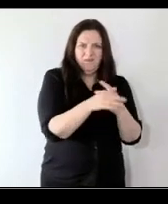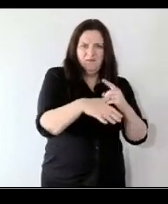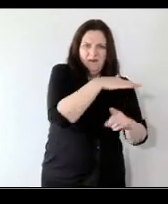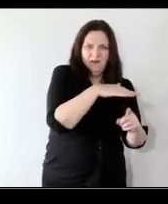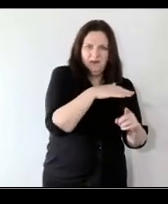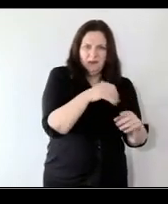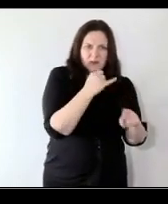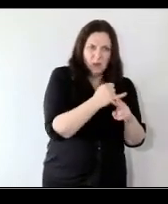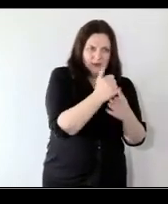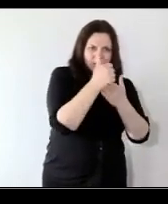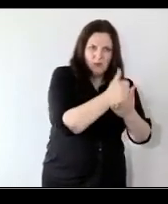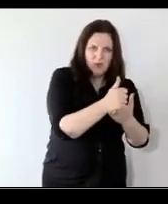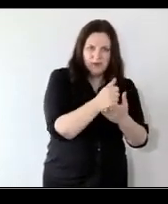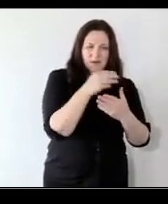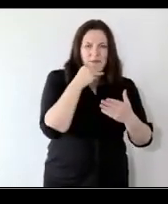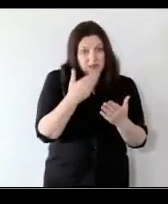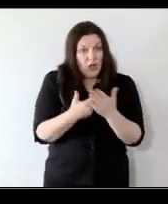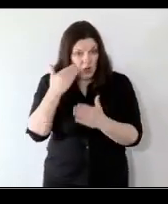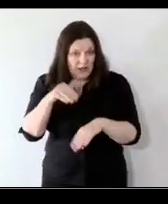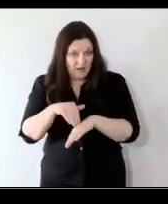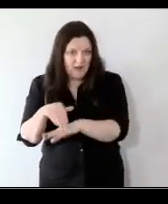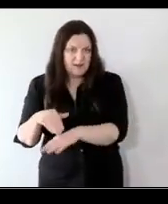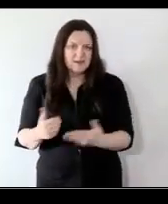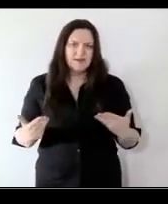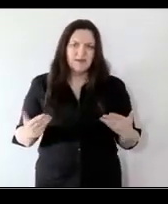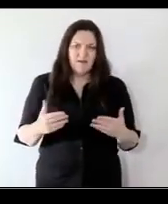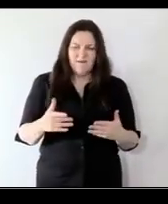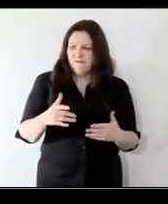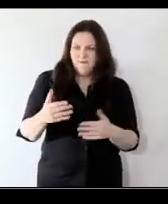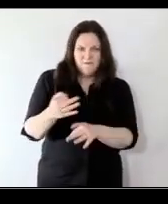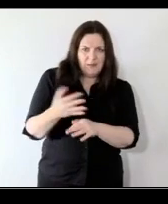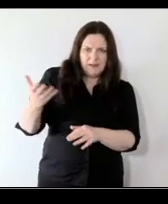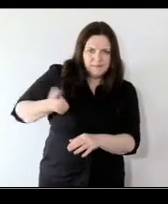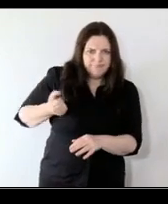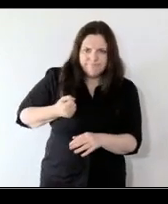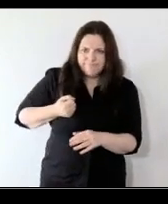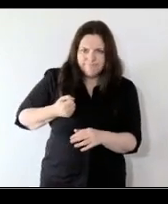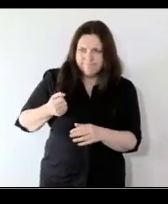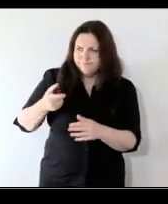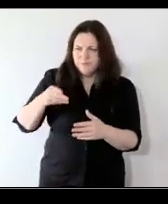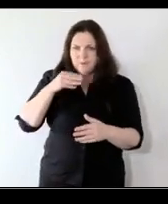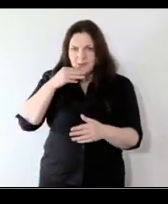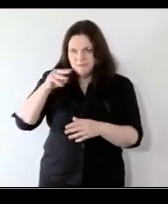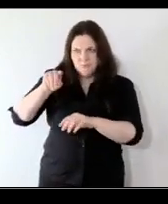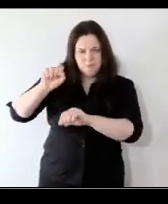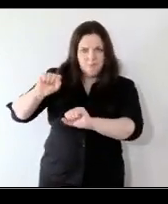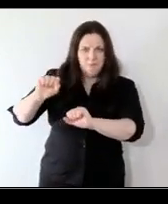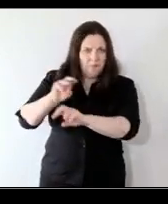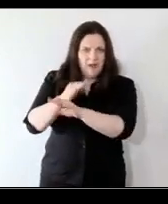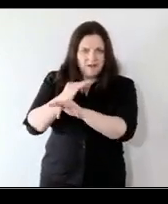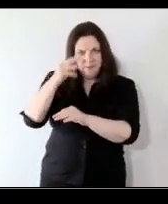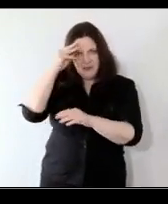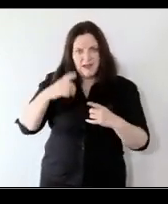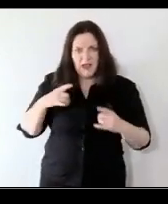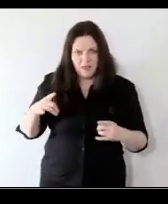school or being supported their learning was affected their families livelihoods were affected parents mental health was affected children